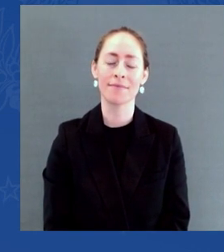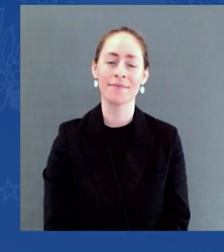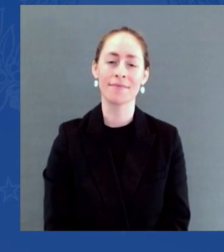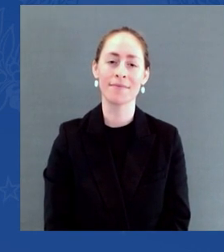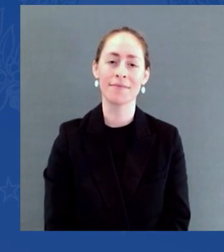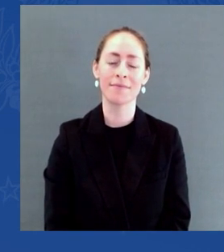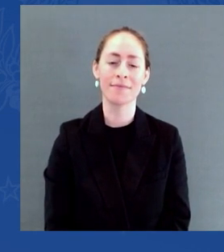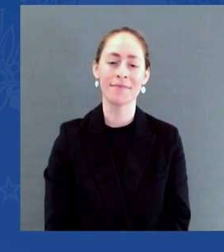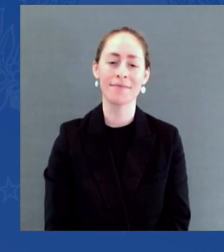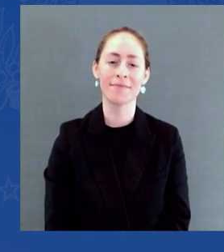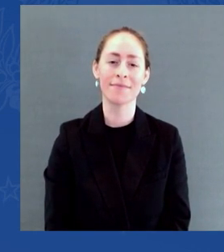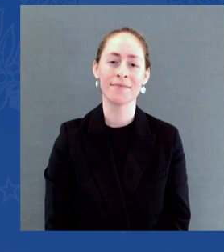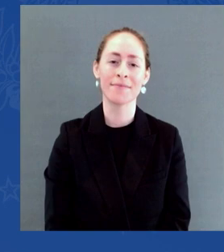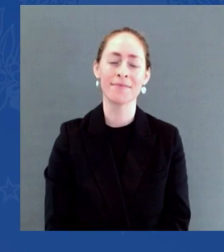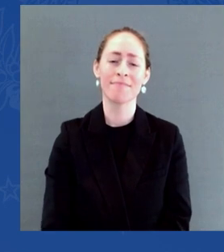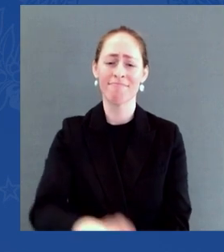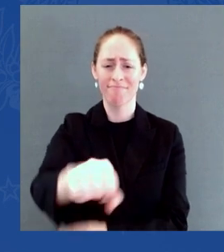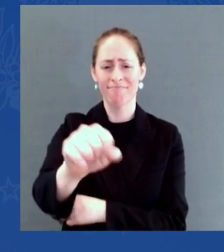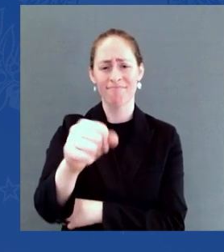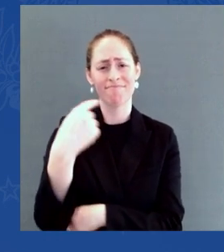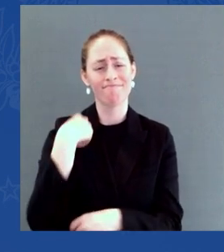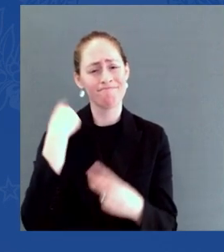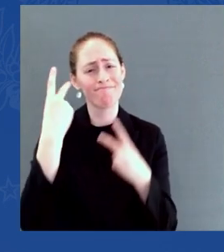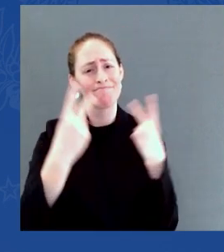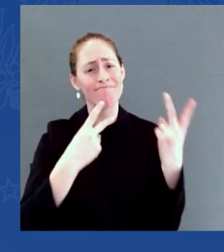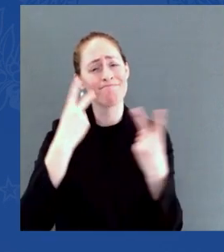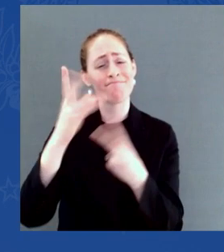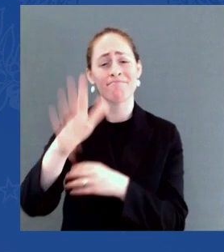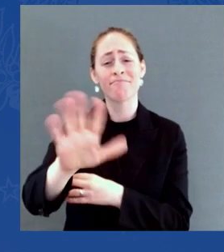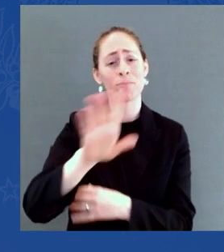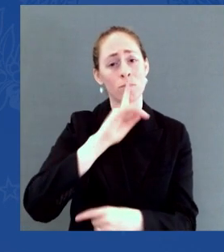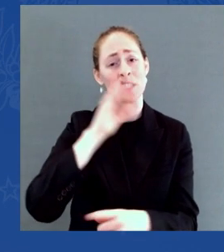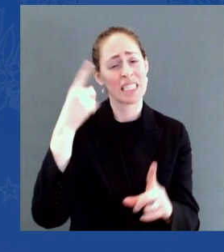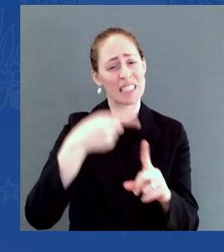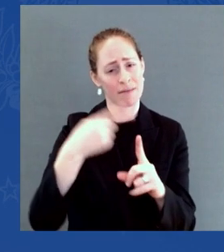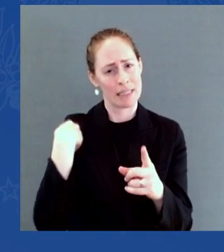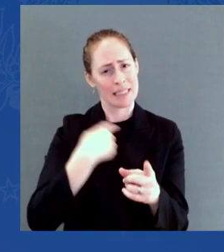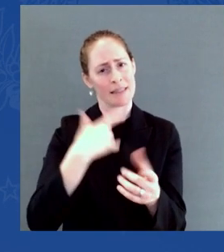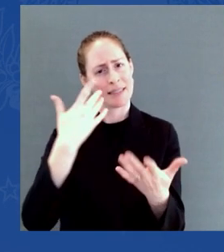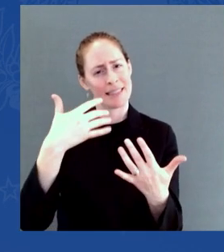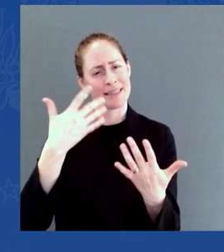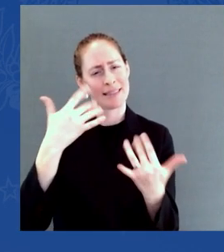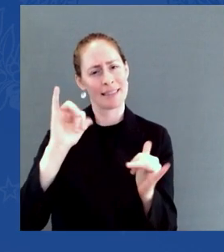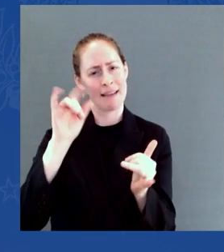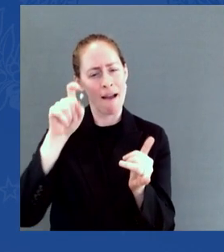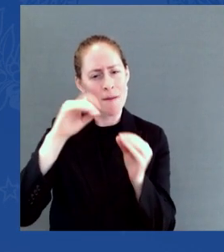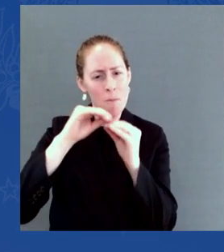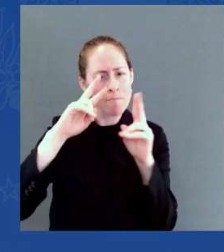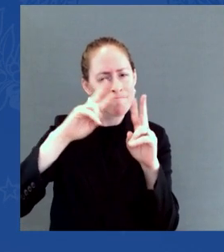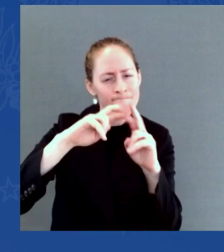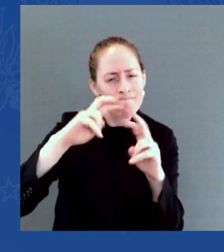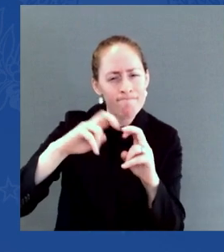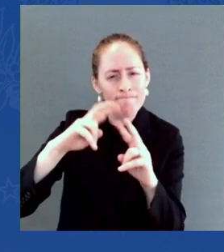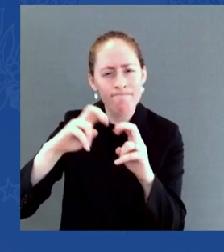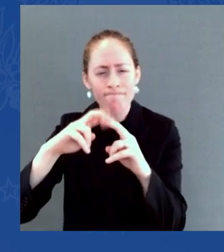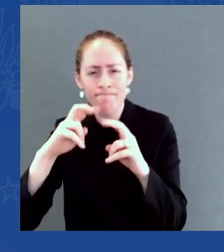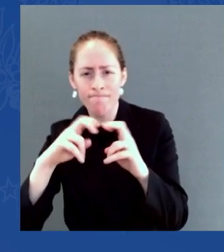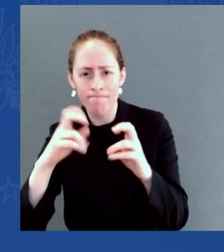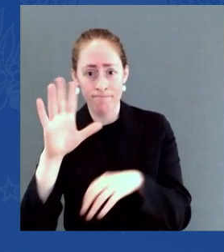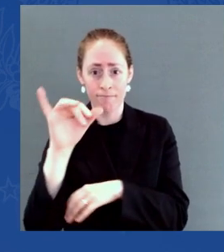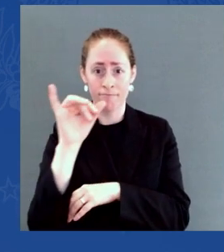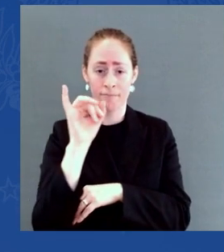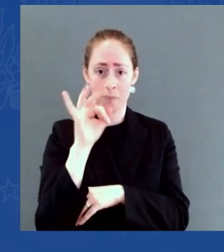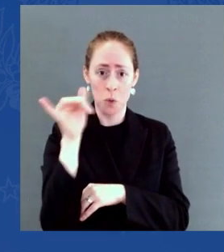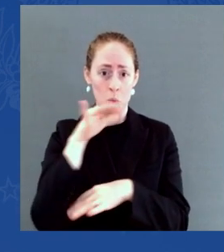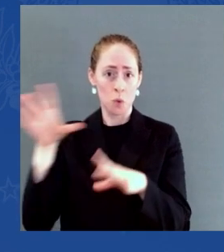transmissible the disease is, but how extensive it is, how dangerous it is, and what damage it does, and most importantly, whether